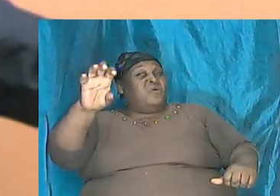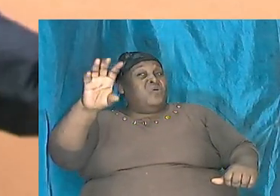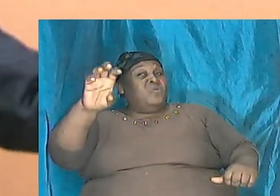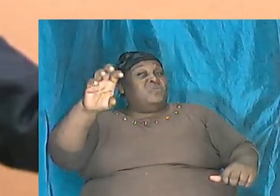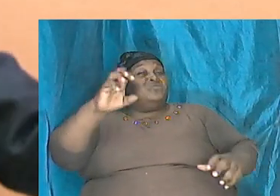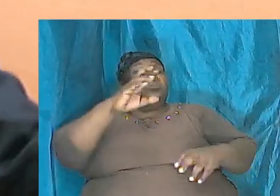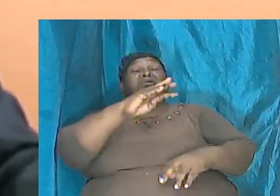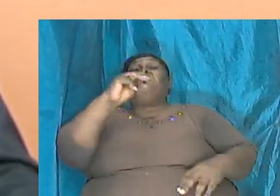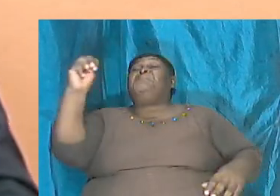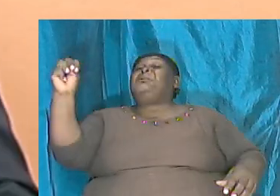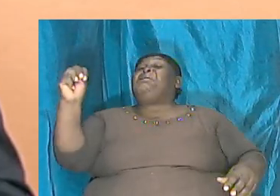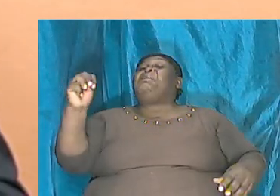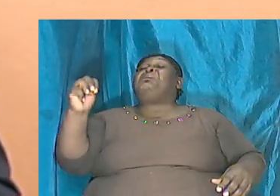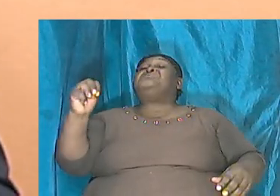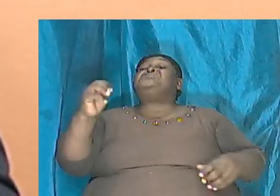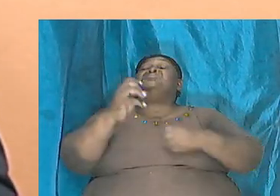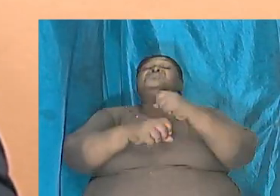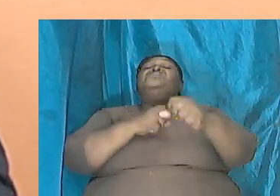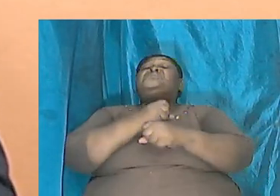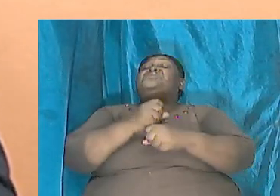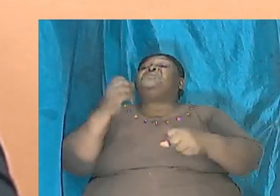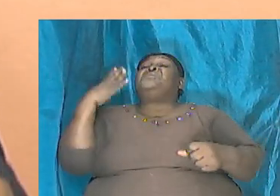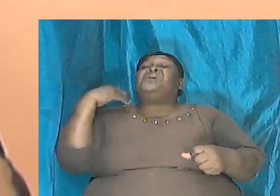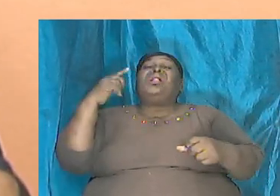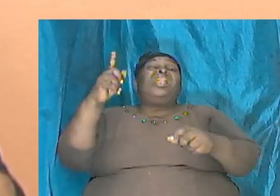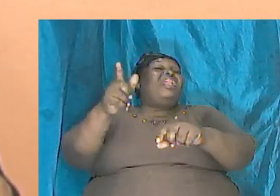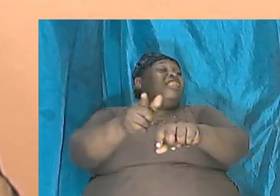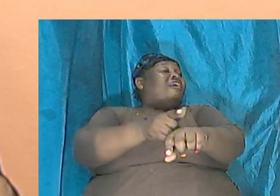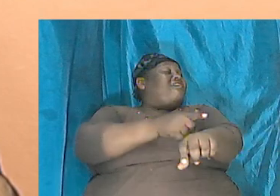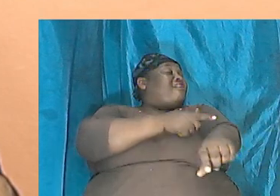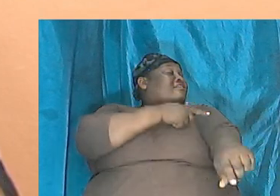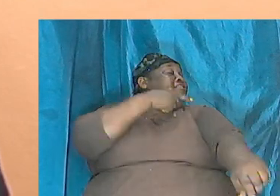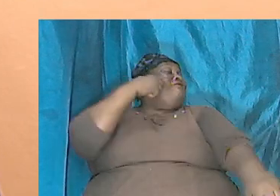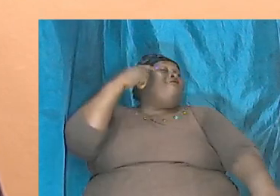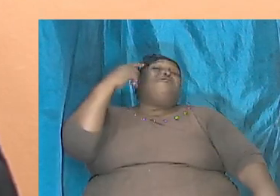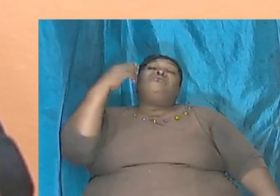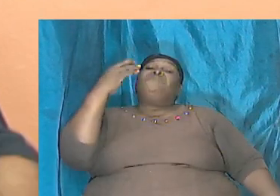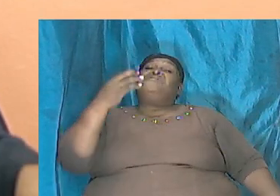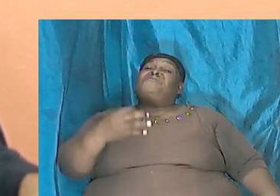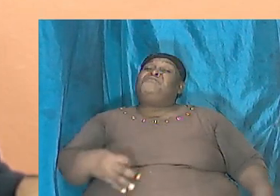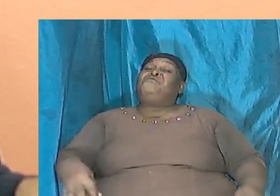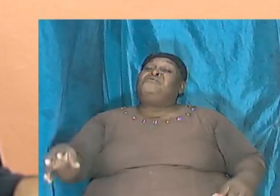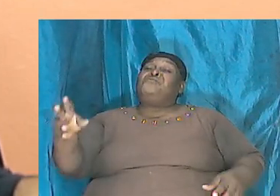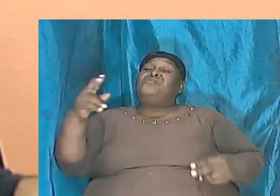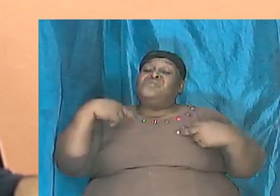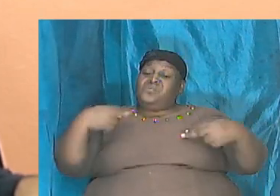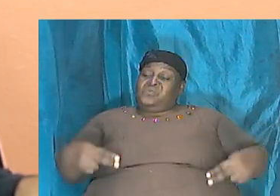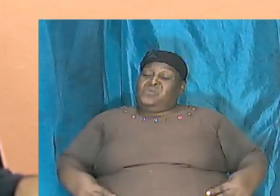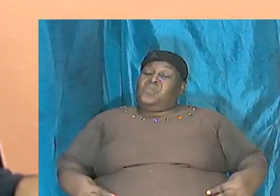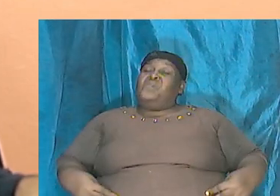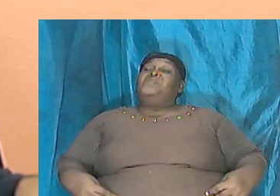long before humankind ever came to this earth and then they died out.